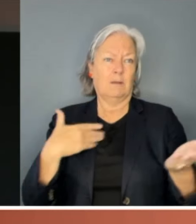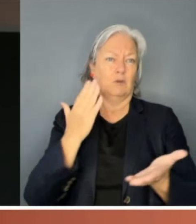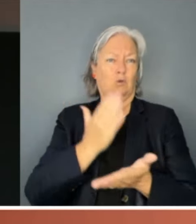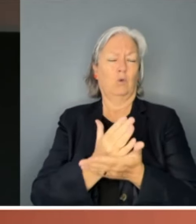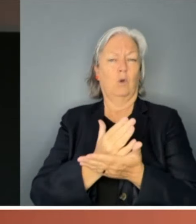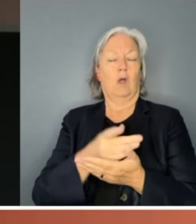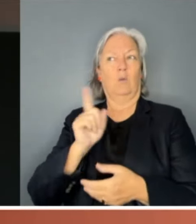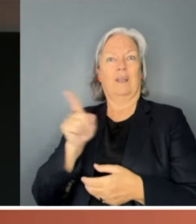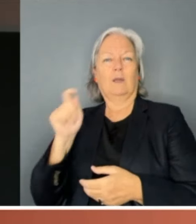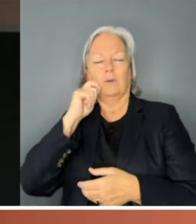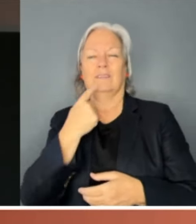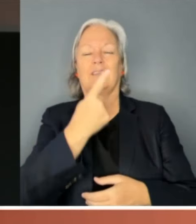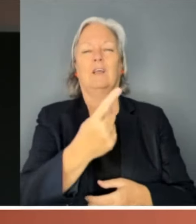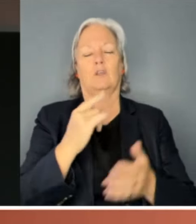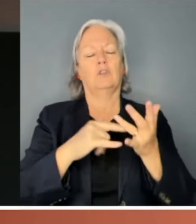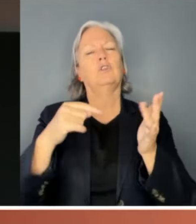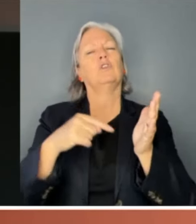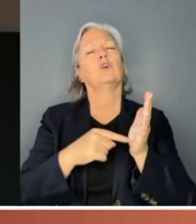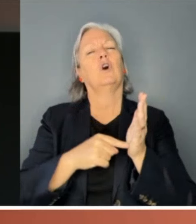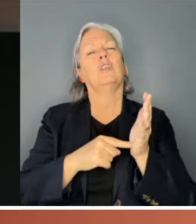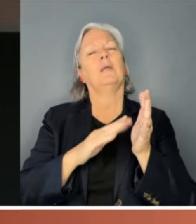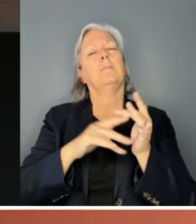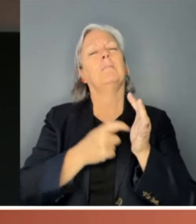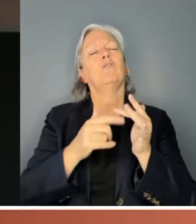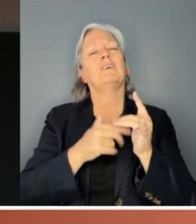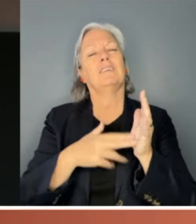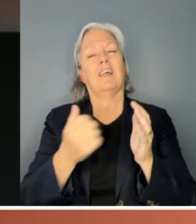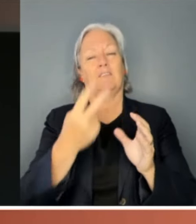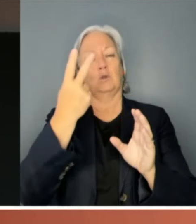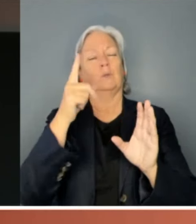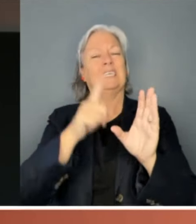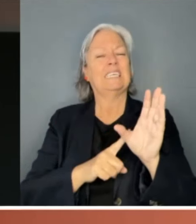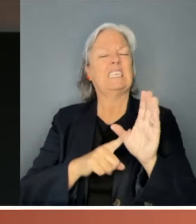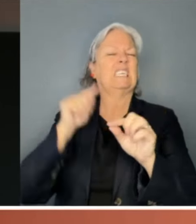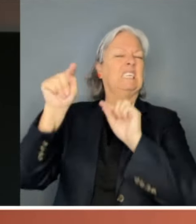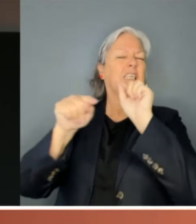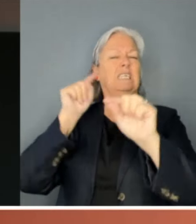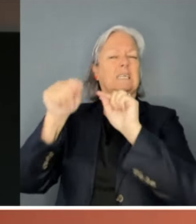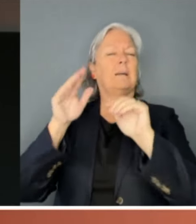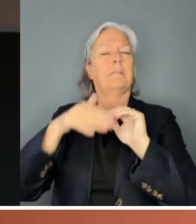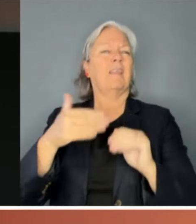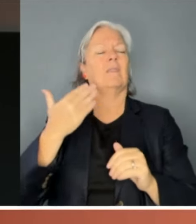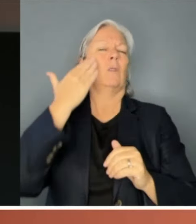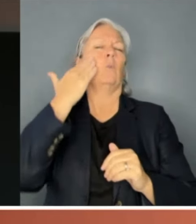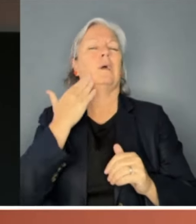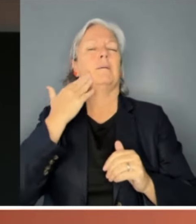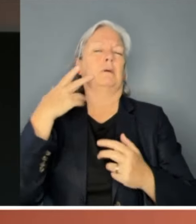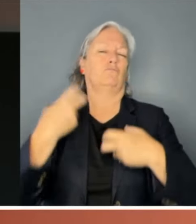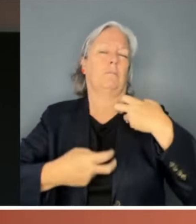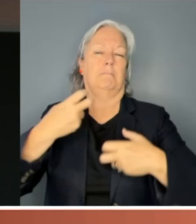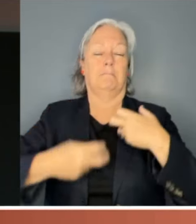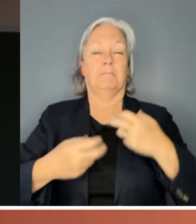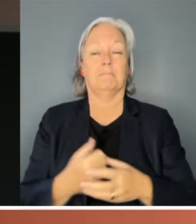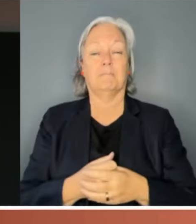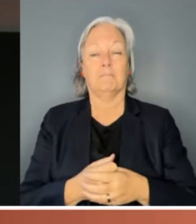Scott Morris' government endured two years of headlines about its women problem, which, with the help of chaps